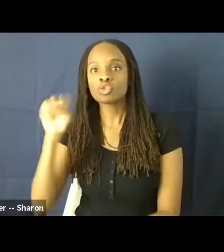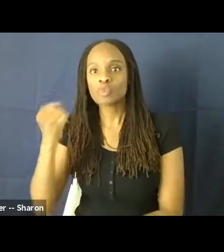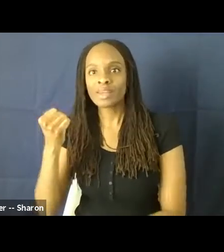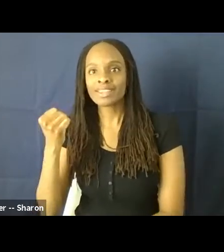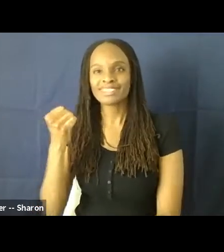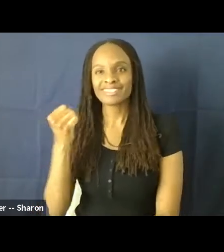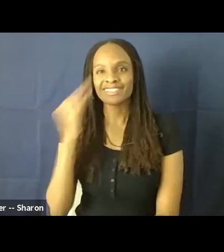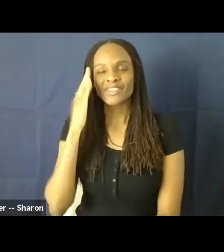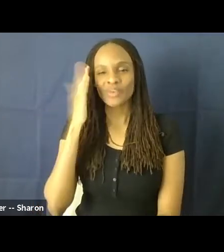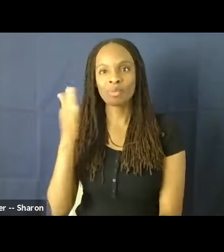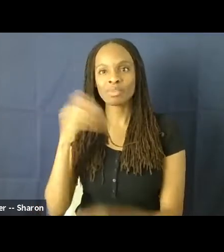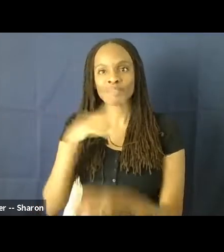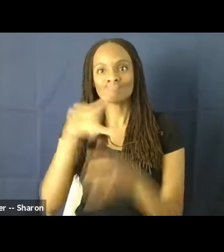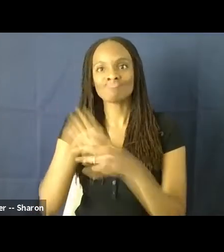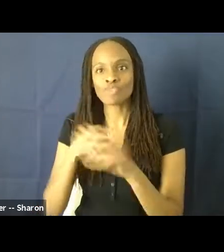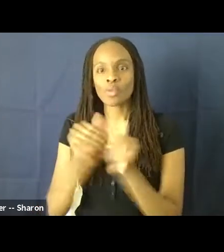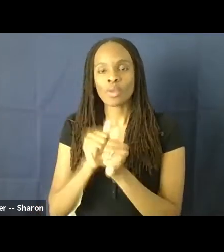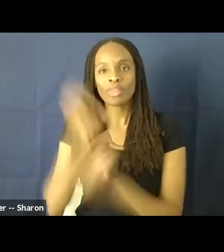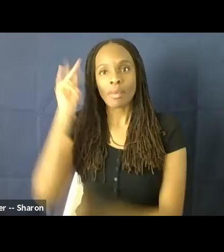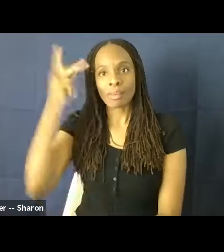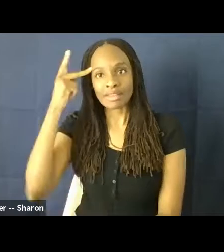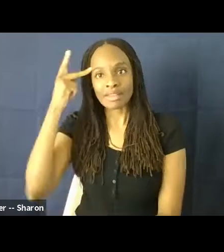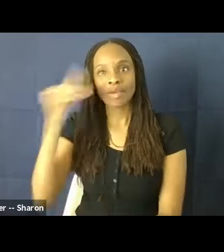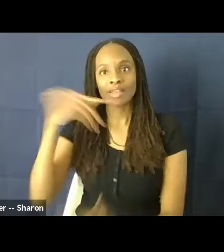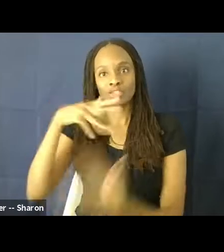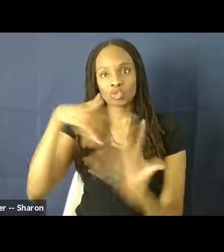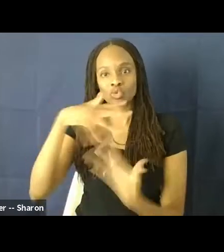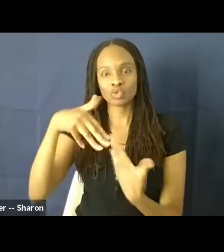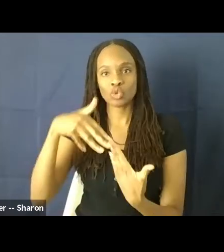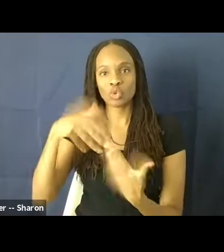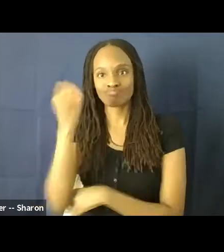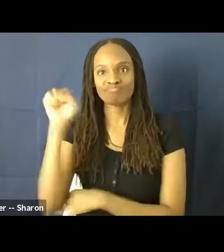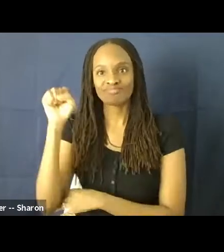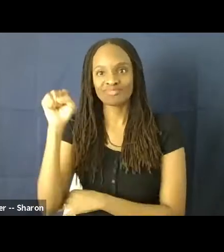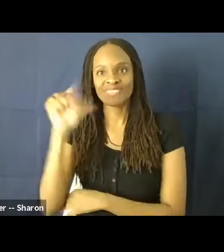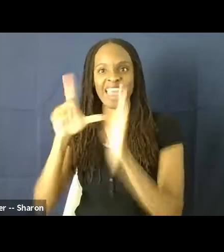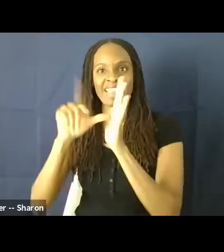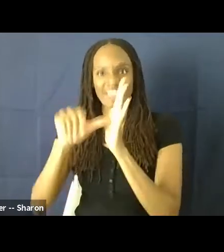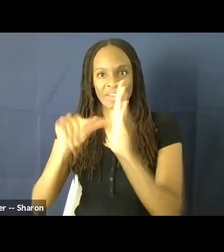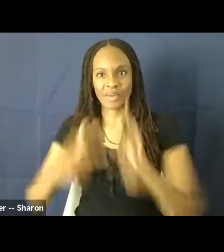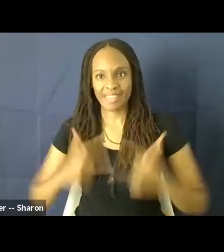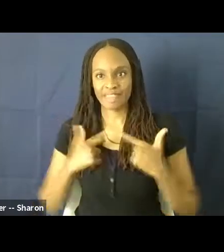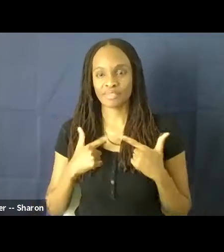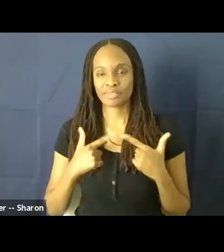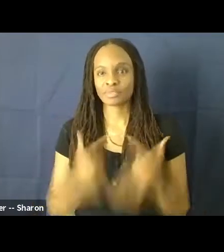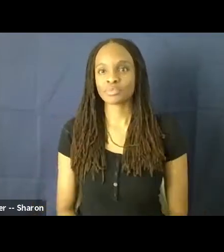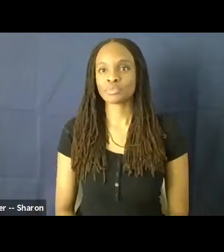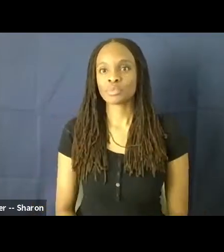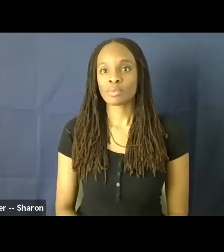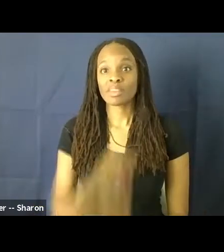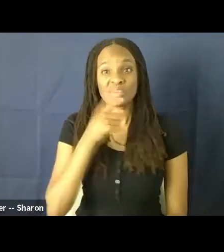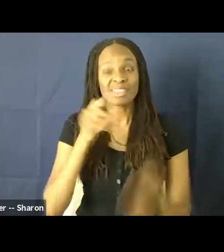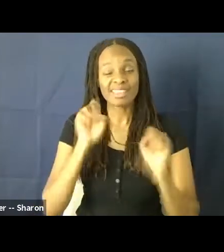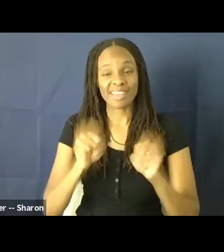in political activism and social activism later in life. So it really is can be a life changing